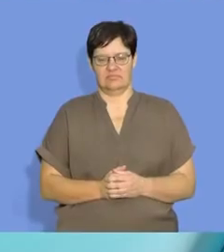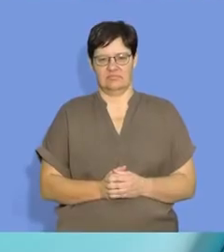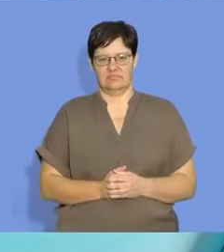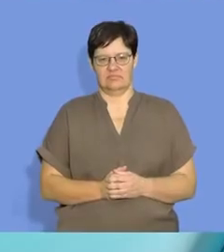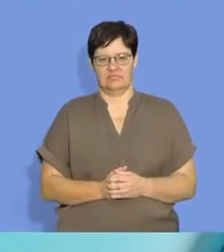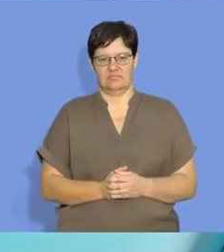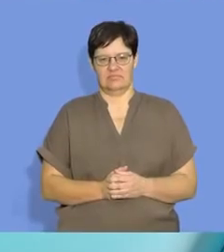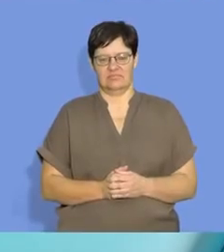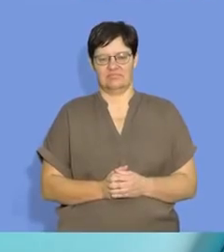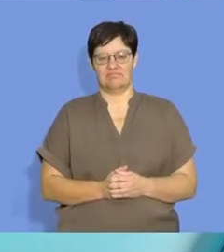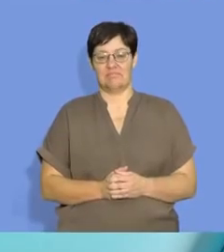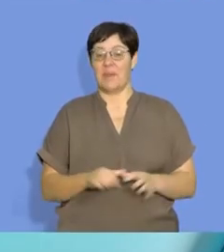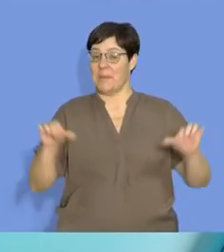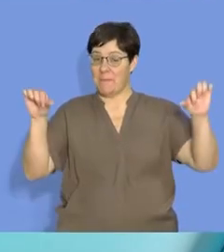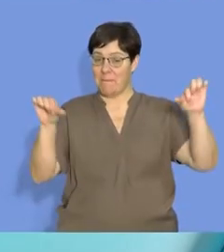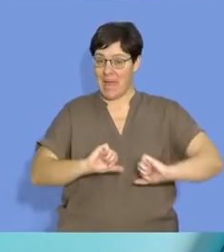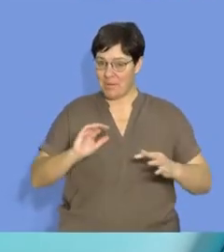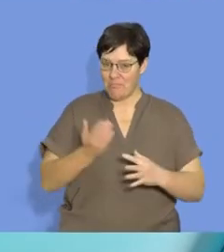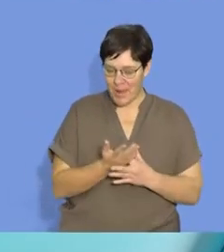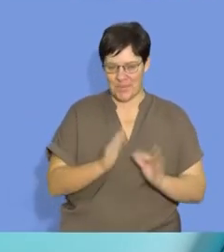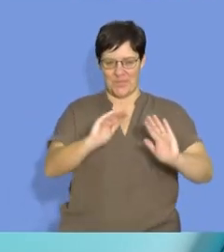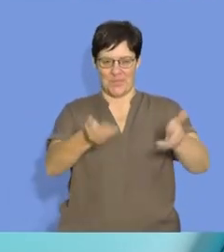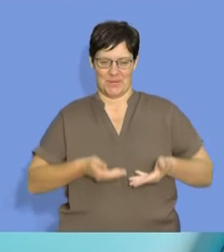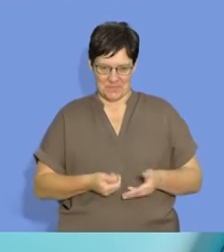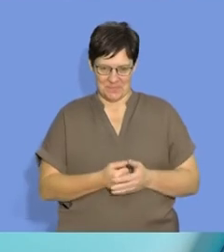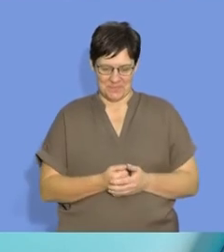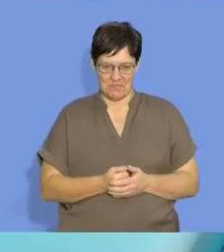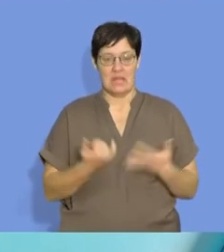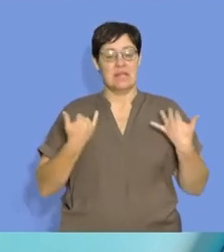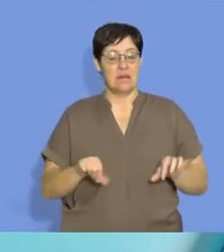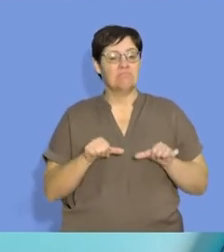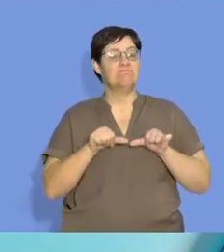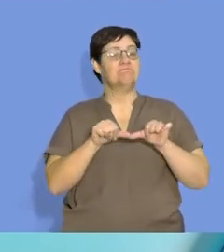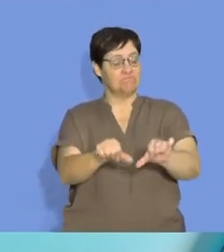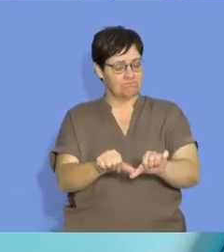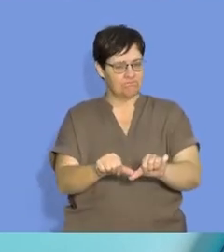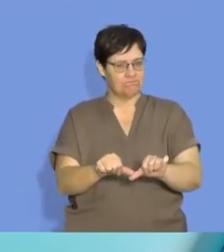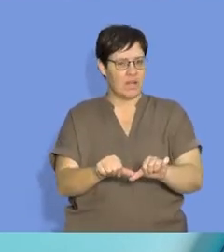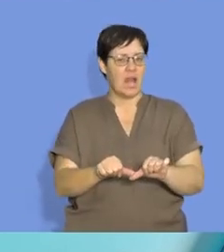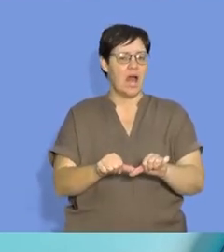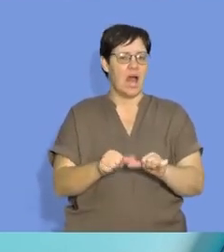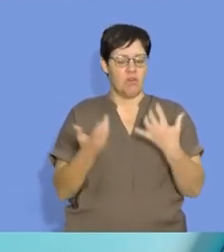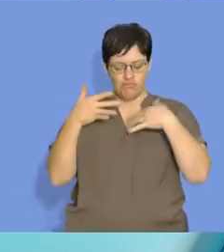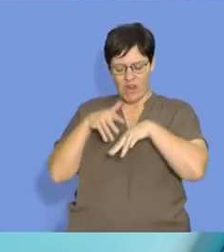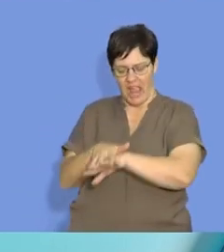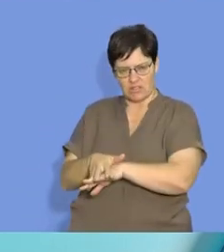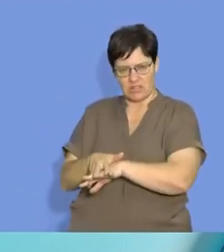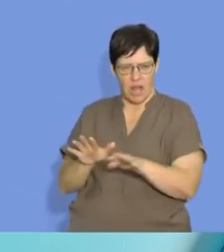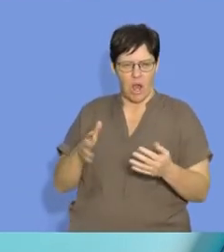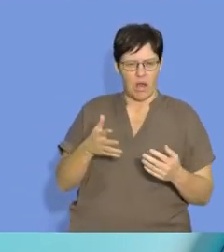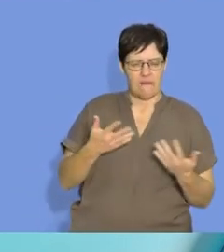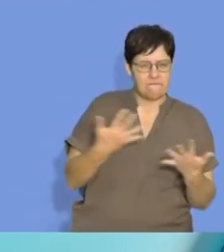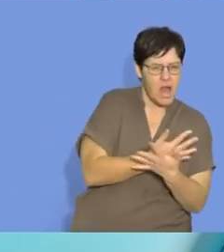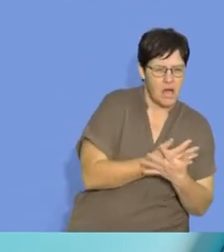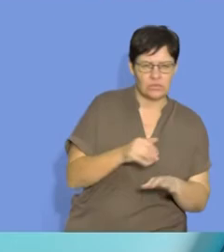Welcome back from the break. We will continue with rates of reactions. If we can just go back to our concept map to